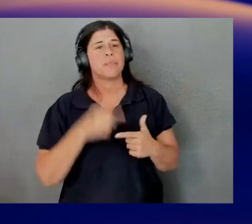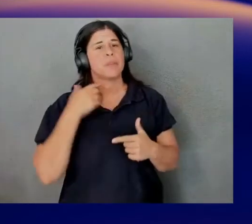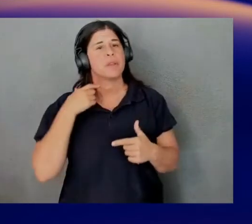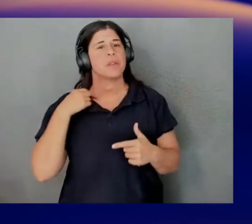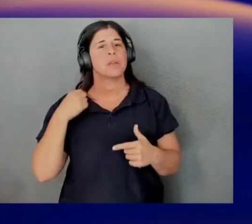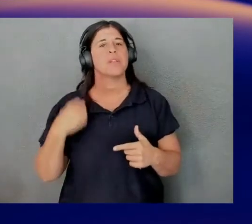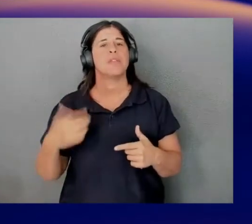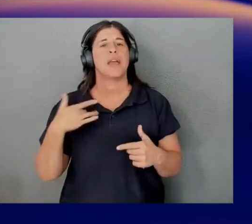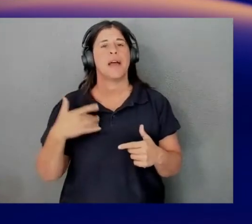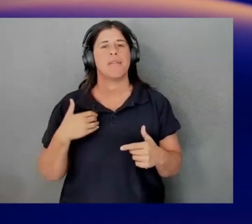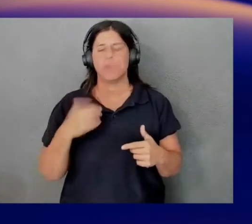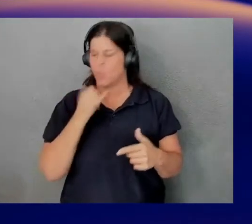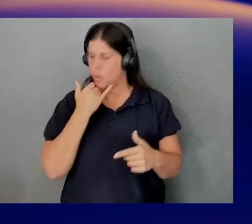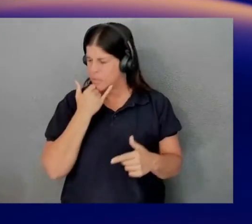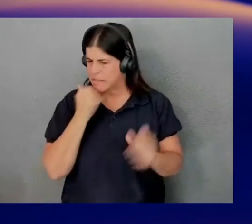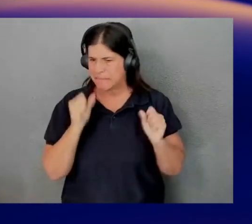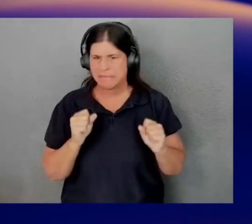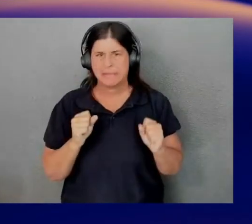is, oops.